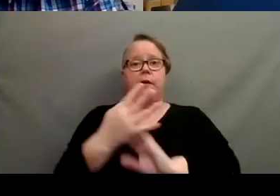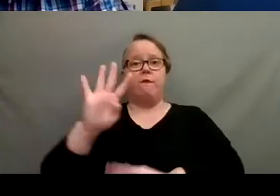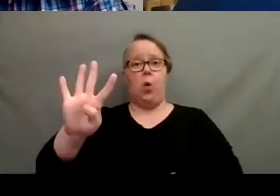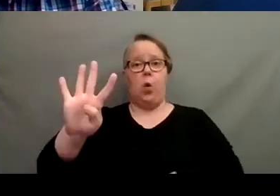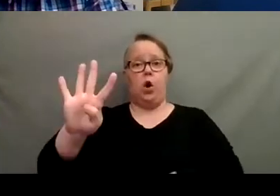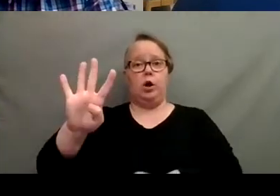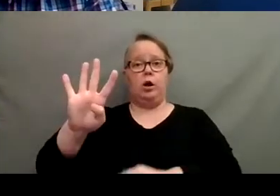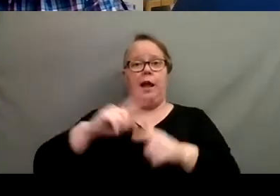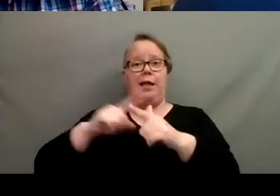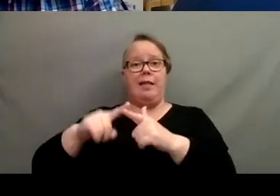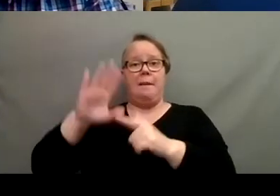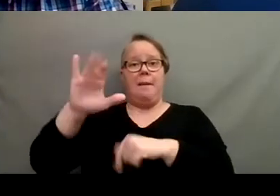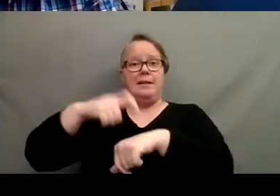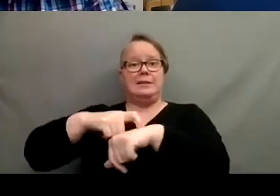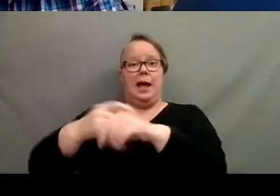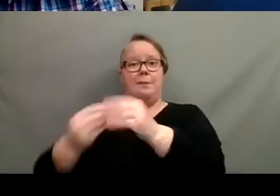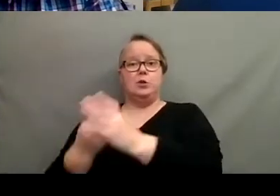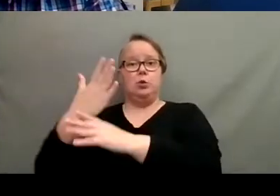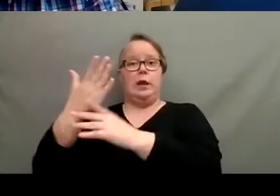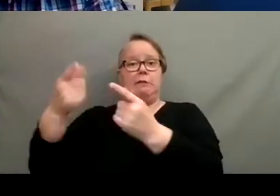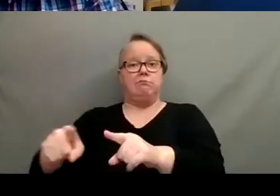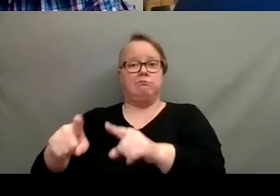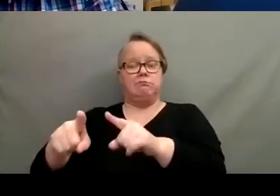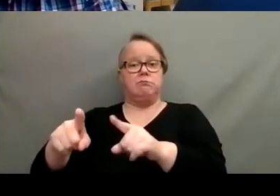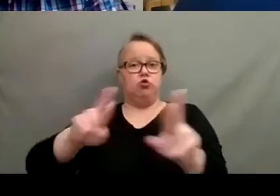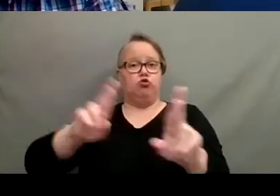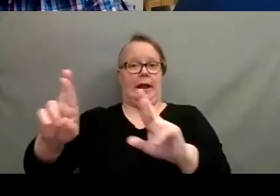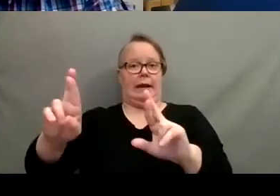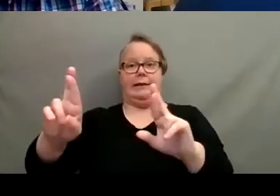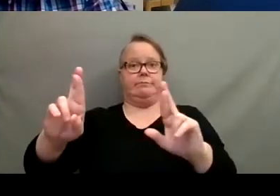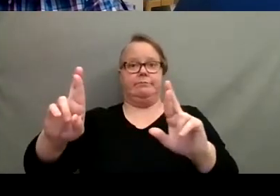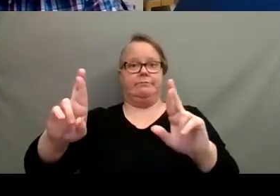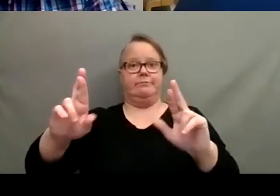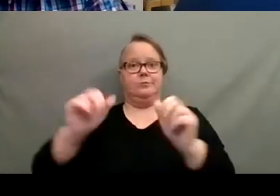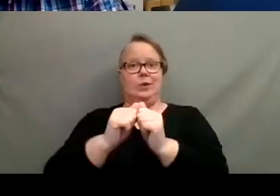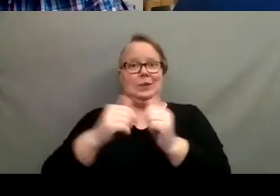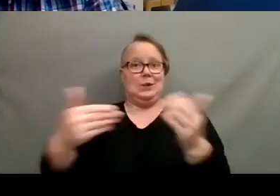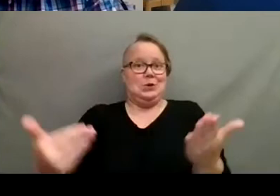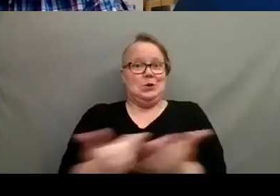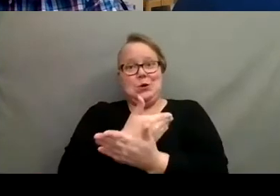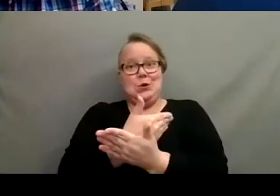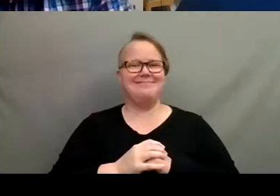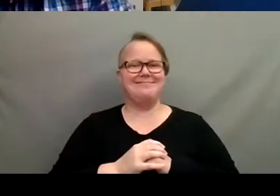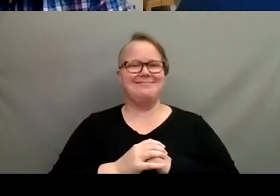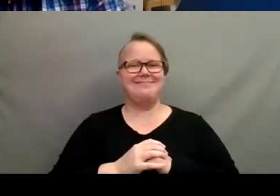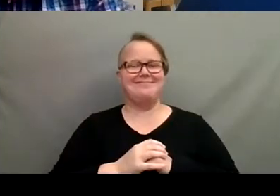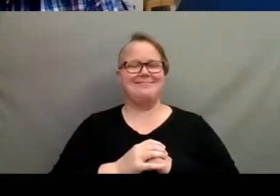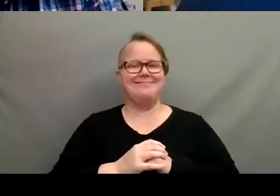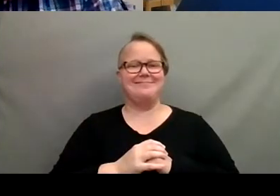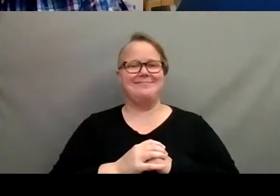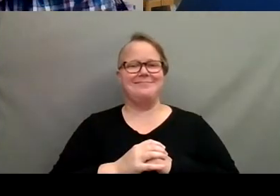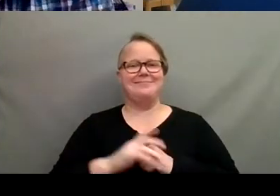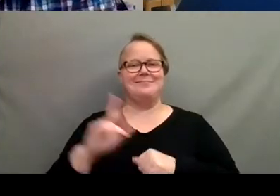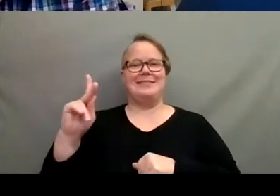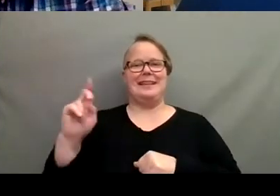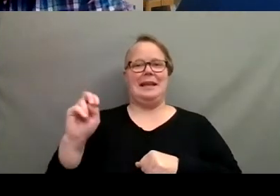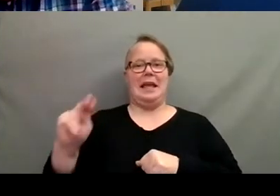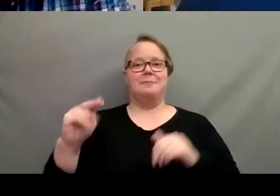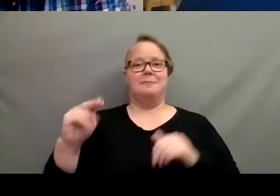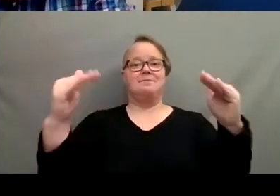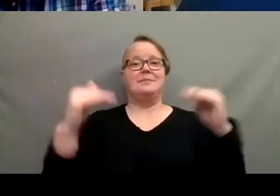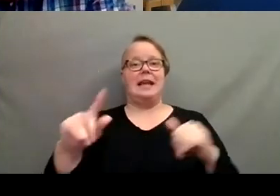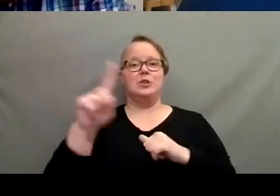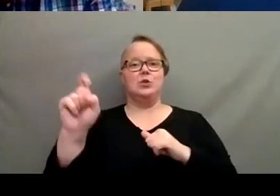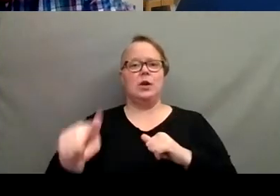comes and they're ready to go back out again, uh, you're kind of ready to go with new, new ferns. All right. So our next question, um,